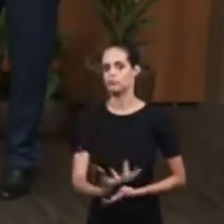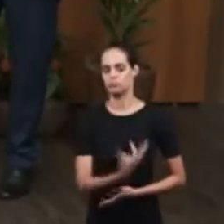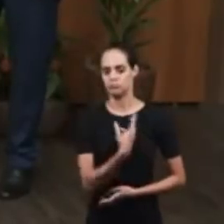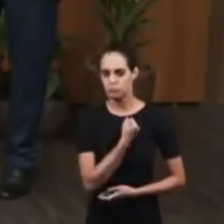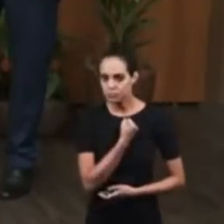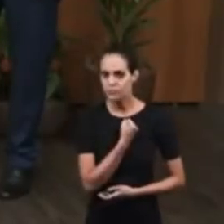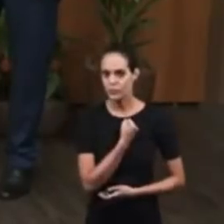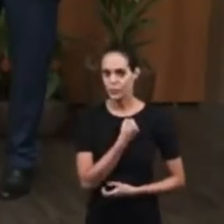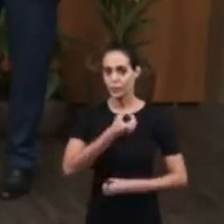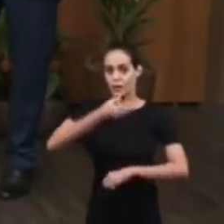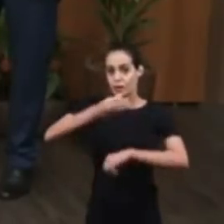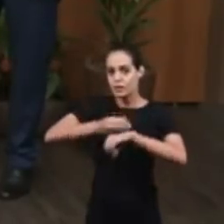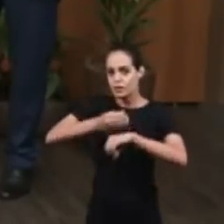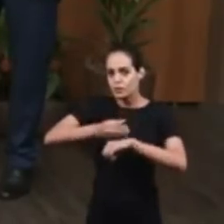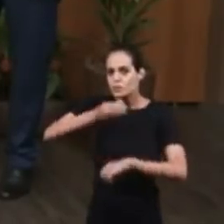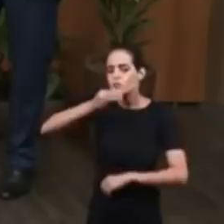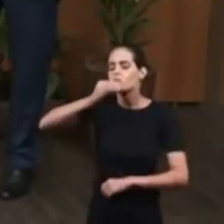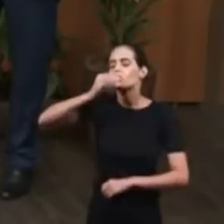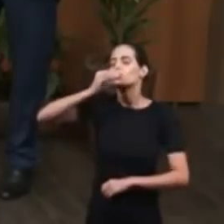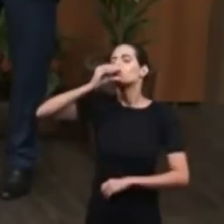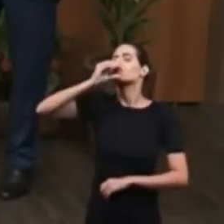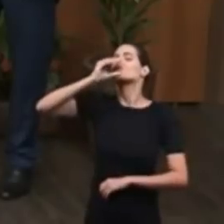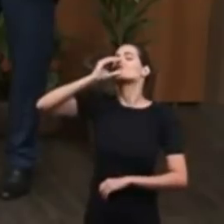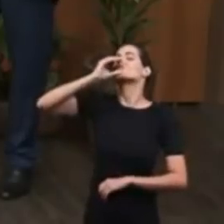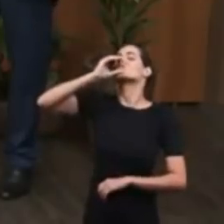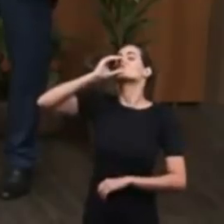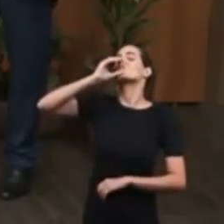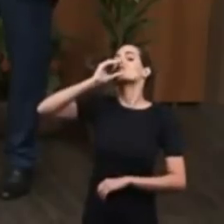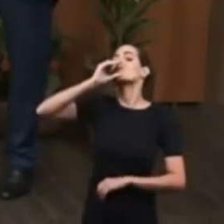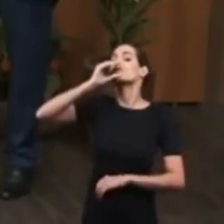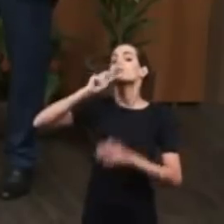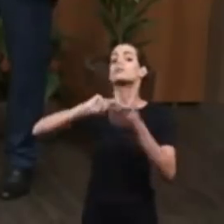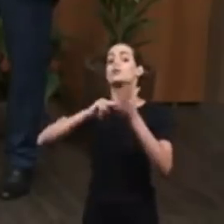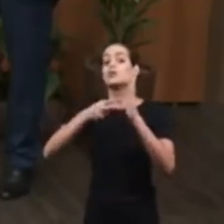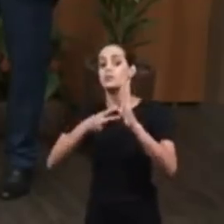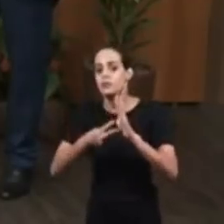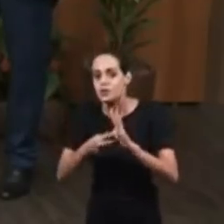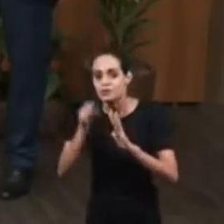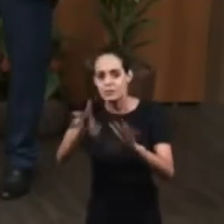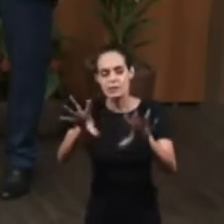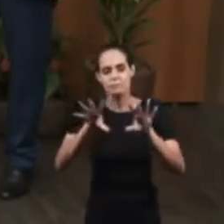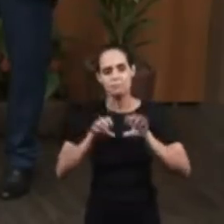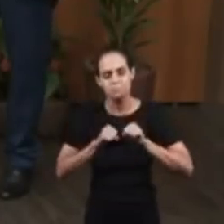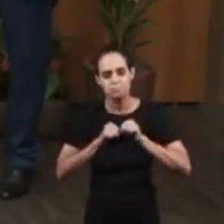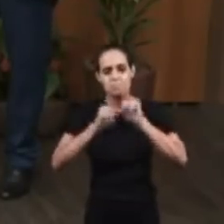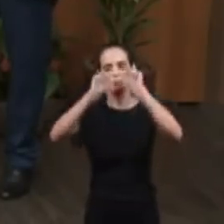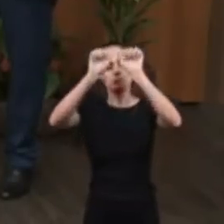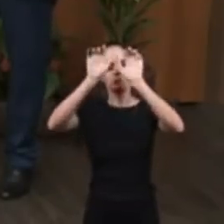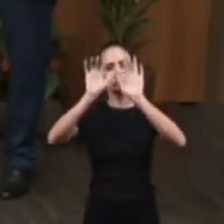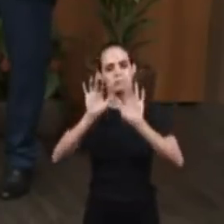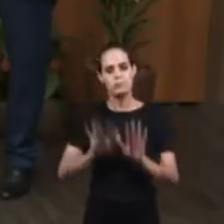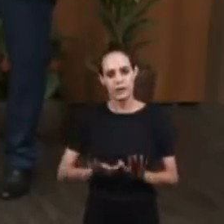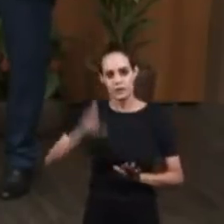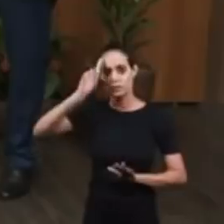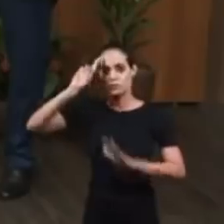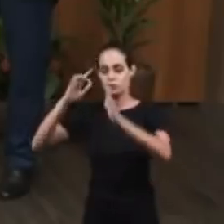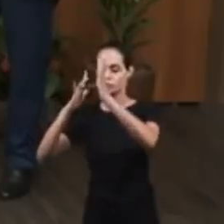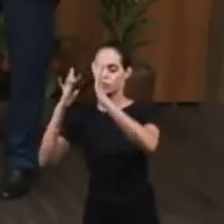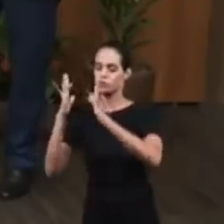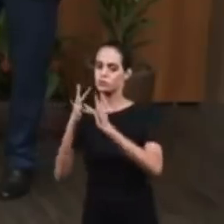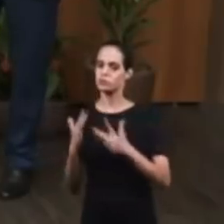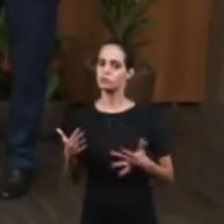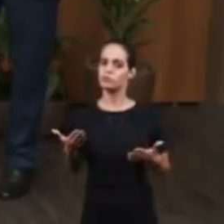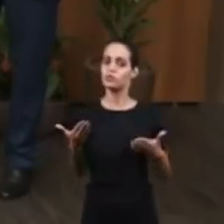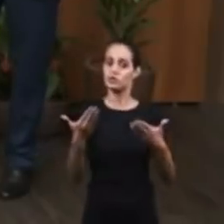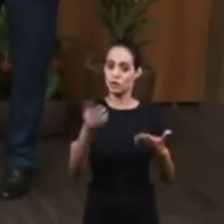It means that we have to drink of the blessing that Jesus puts at our disposal. The word of God